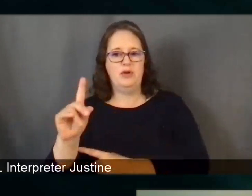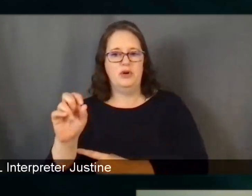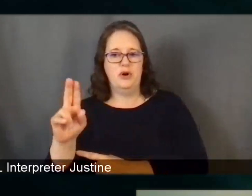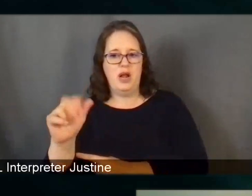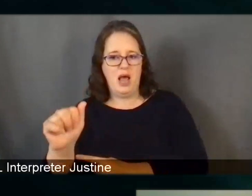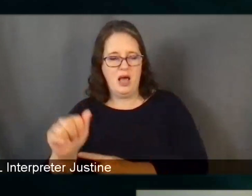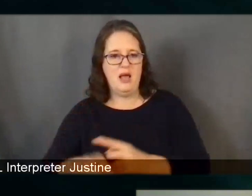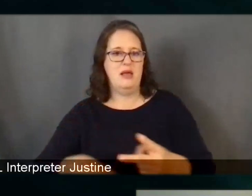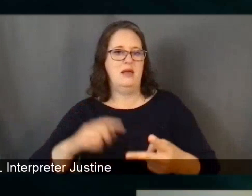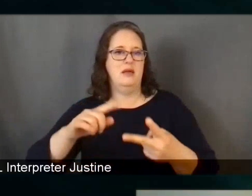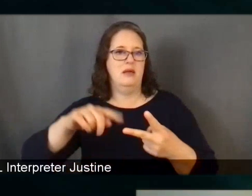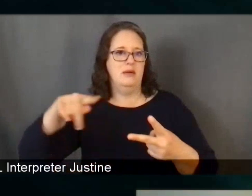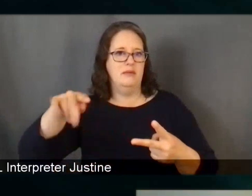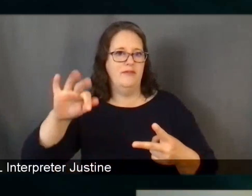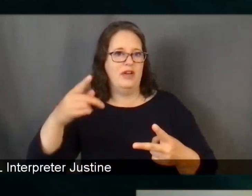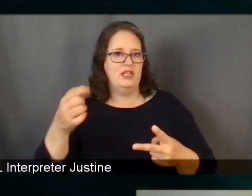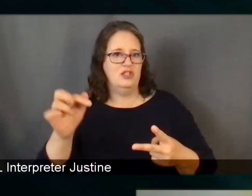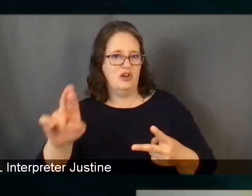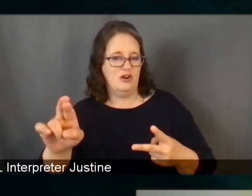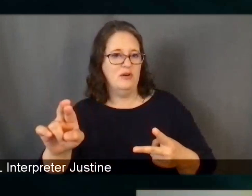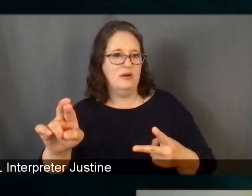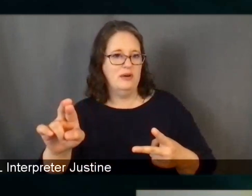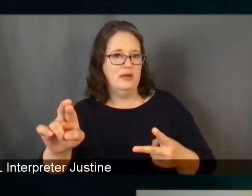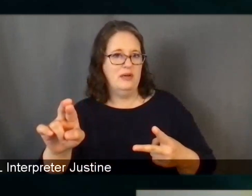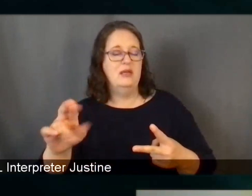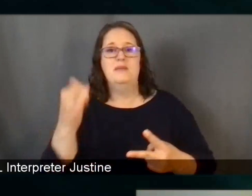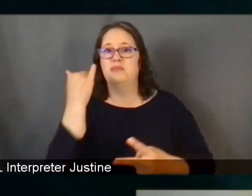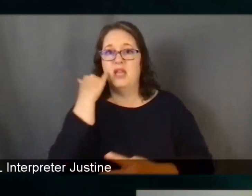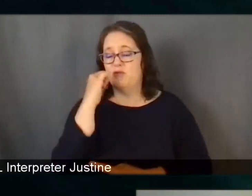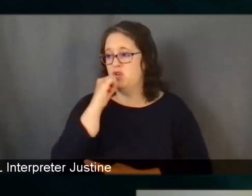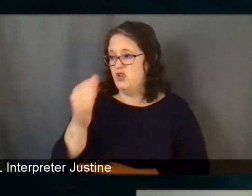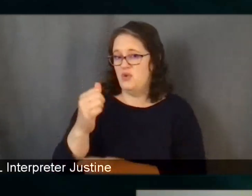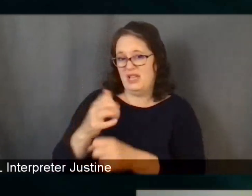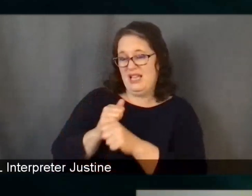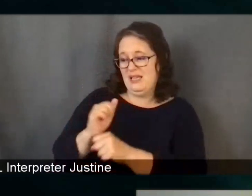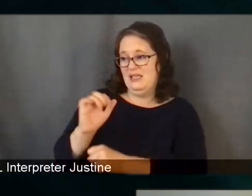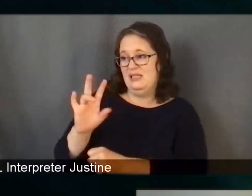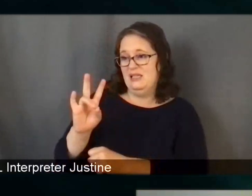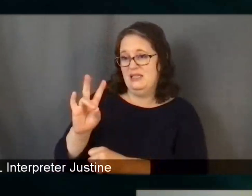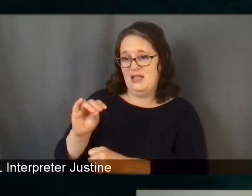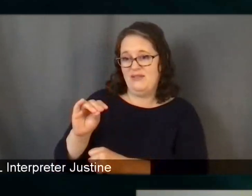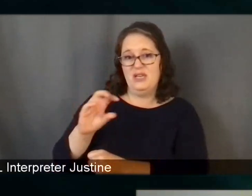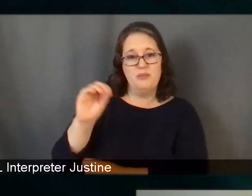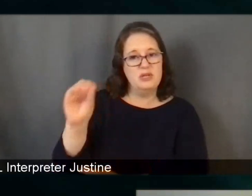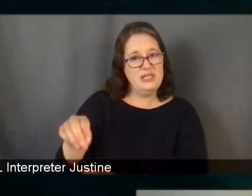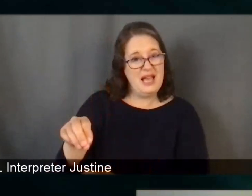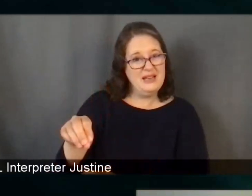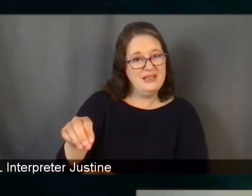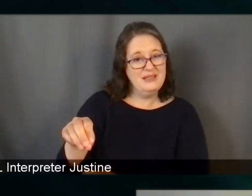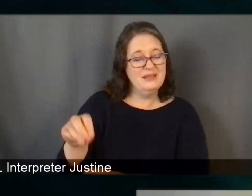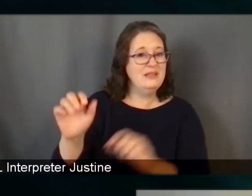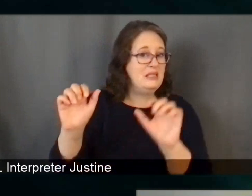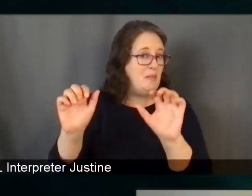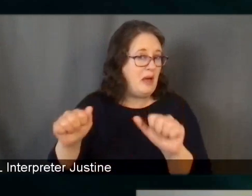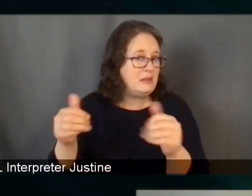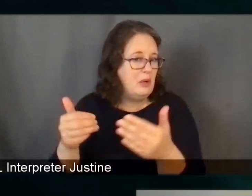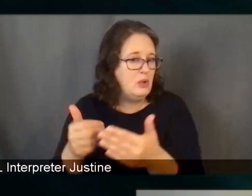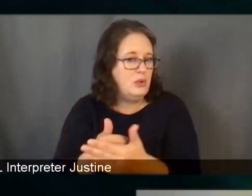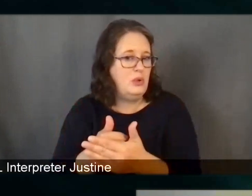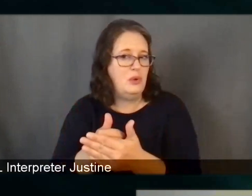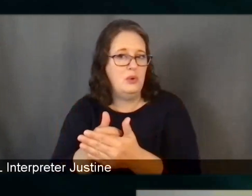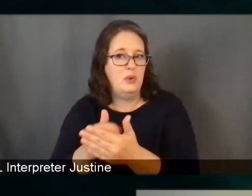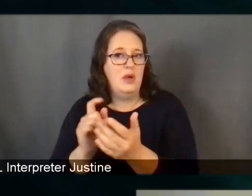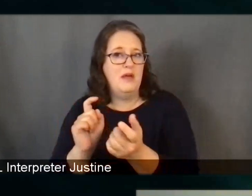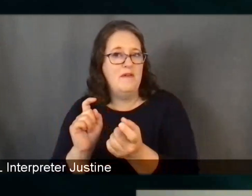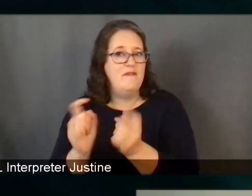if we don't get to 70%, is there a worry that the new variants could emerge and